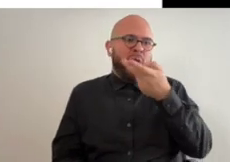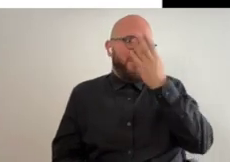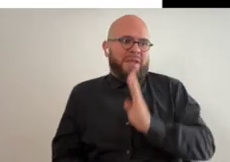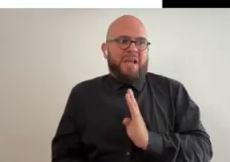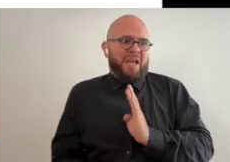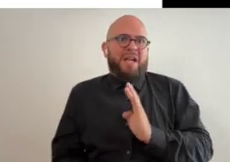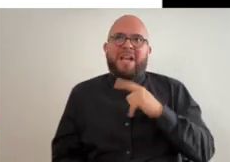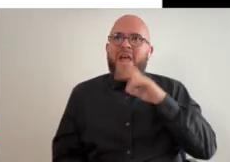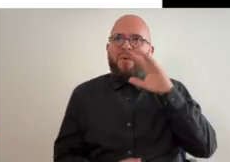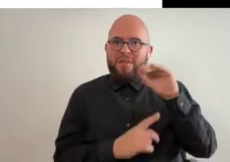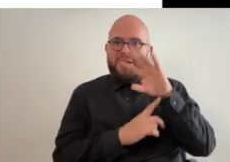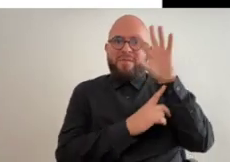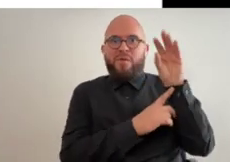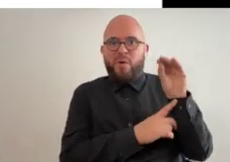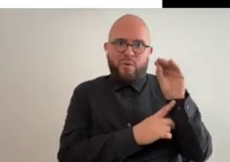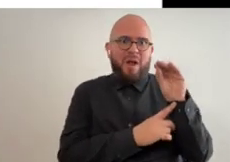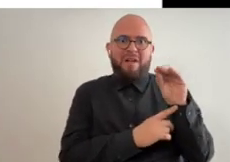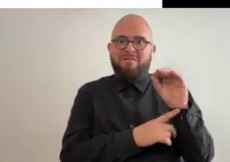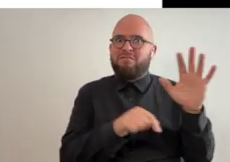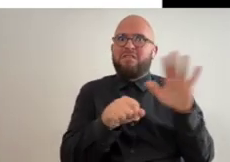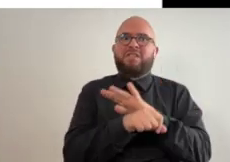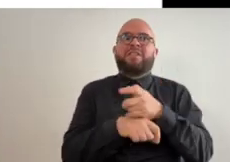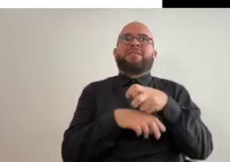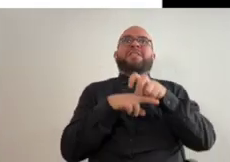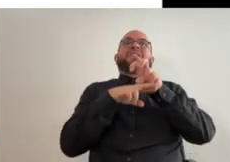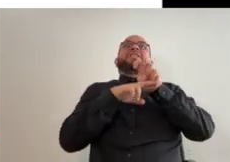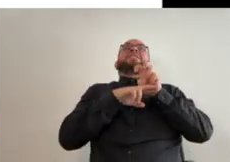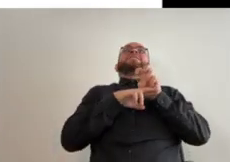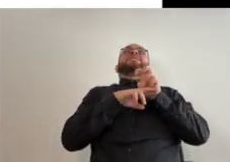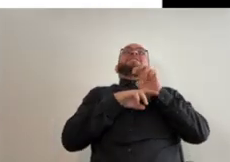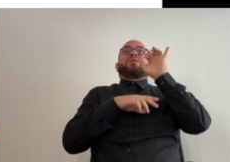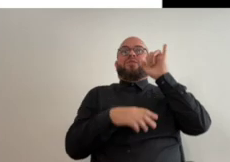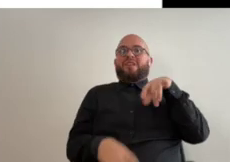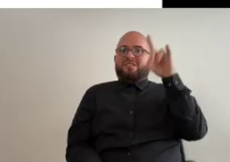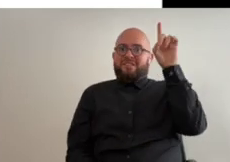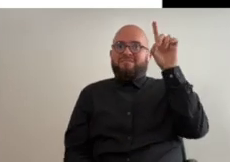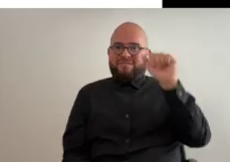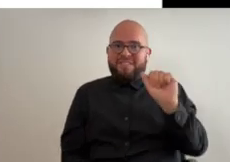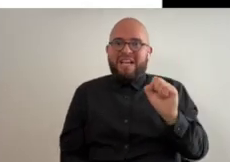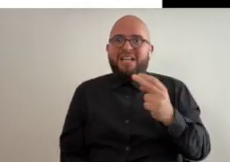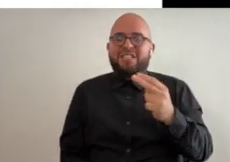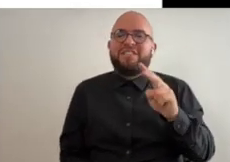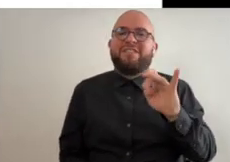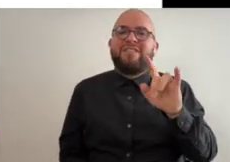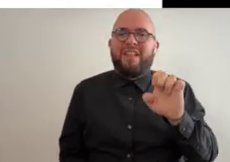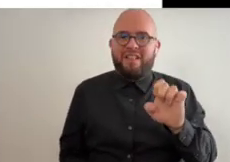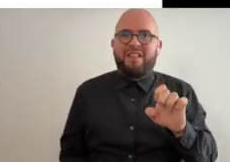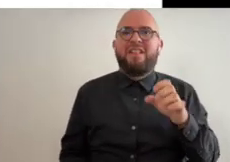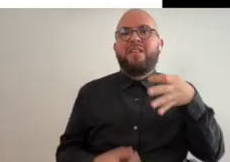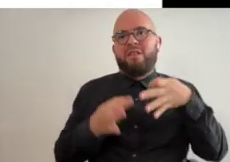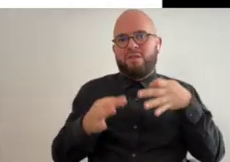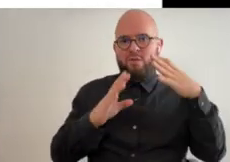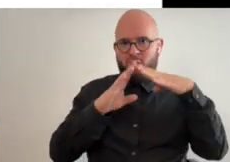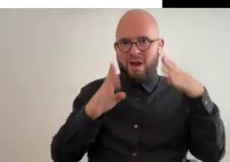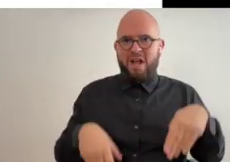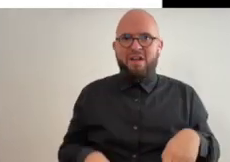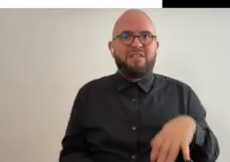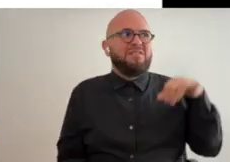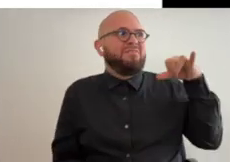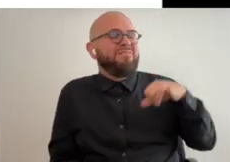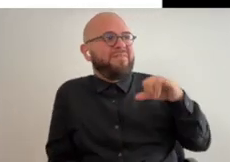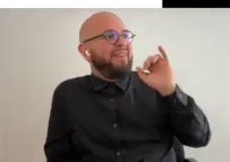i just was like oh my god i'm going to take this photograph completely tilted back and so that's what that is that's the national